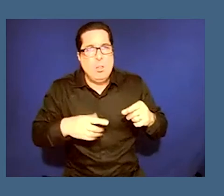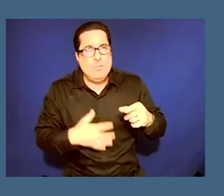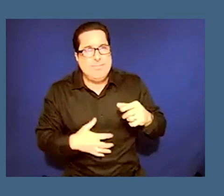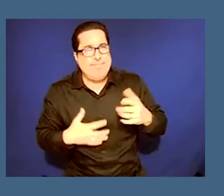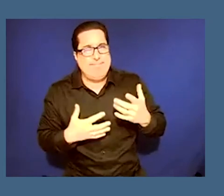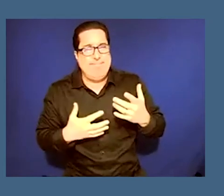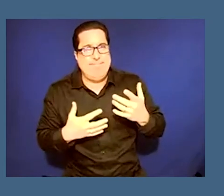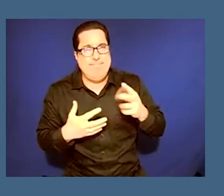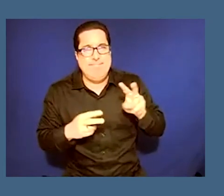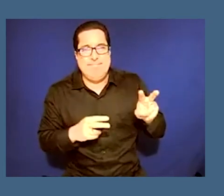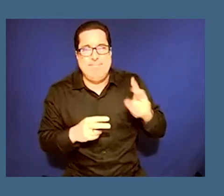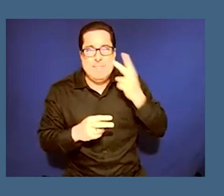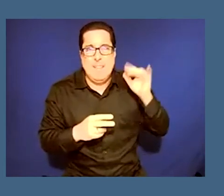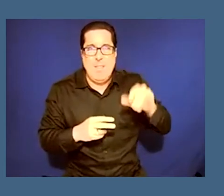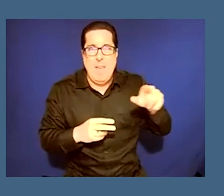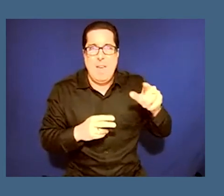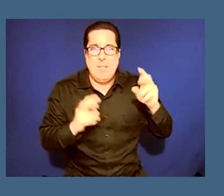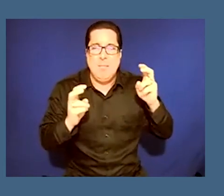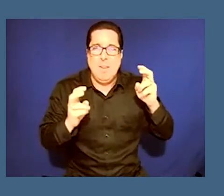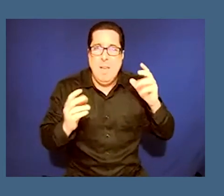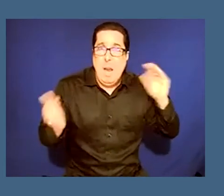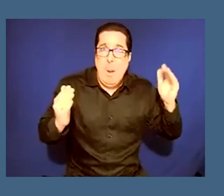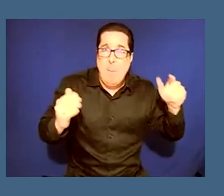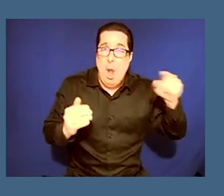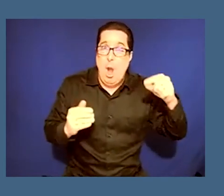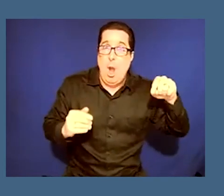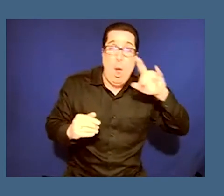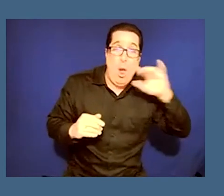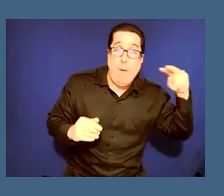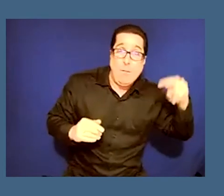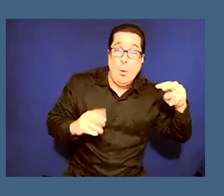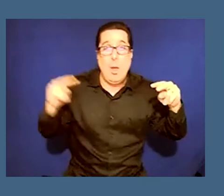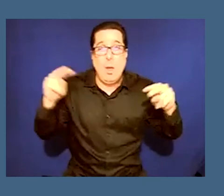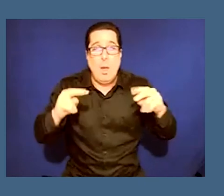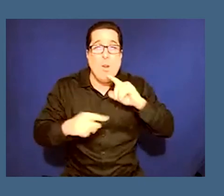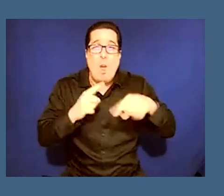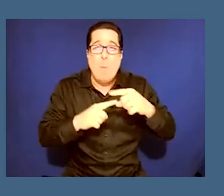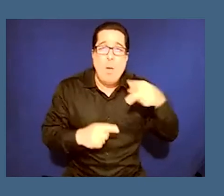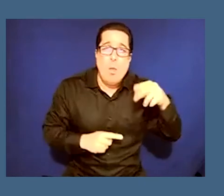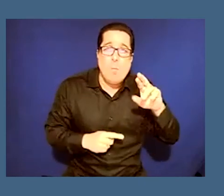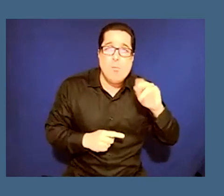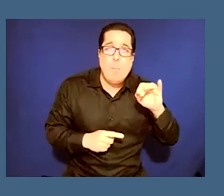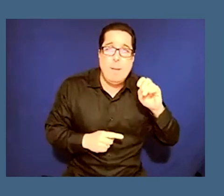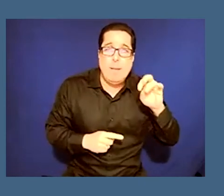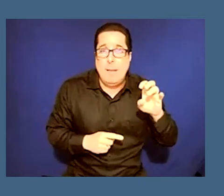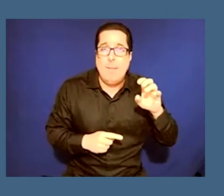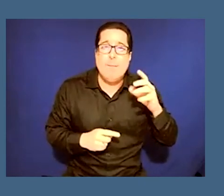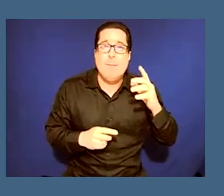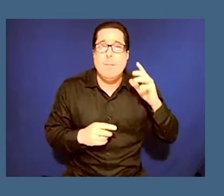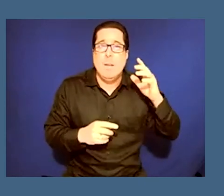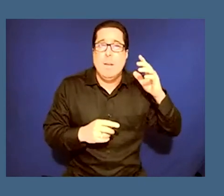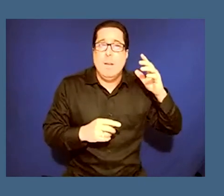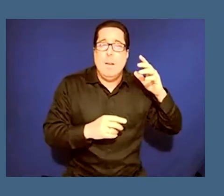right with these comparisons of i mean they used to determine a primitive art we talk about the nazis they got rid of and art of the kunst